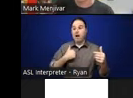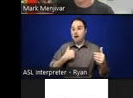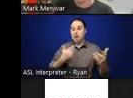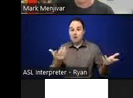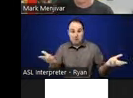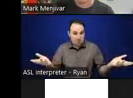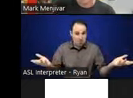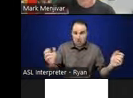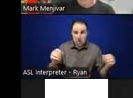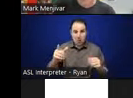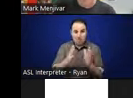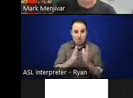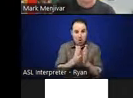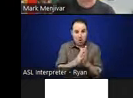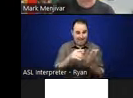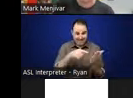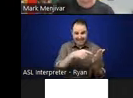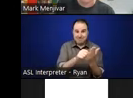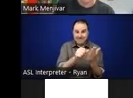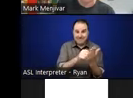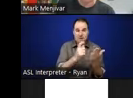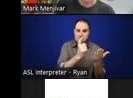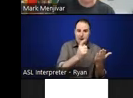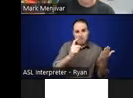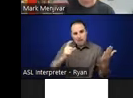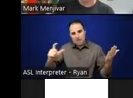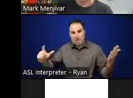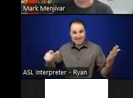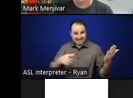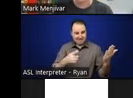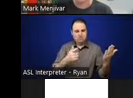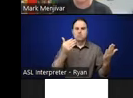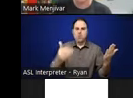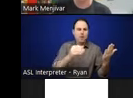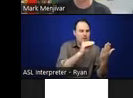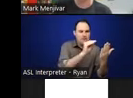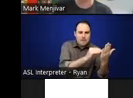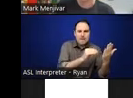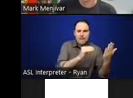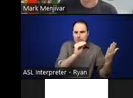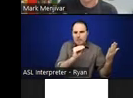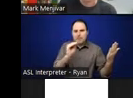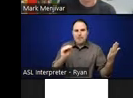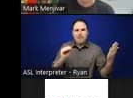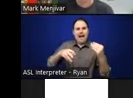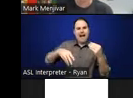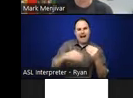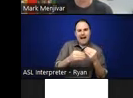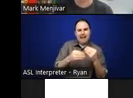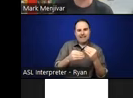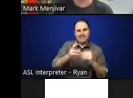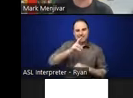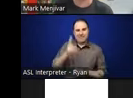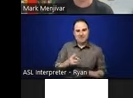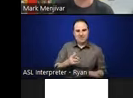this book that I had created, adding context to it and thinking of, you know, adding these layers of history that we didn't know. The primary audience for